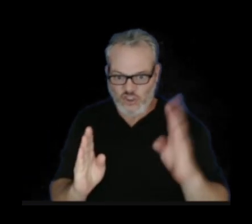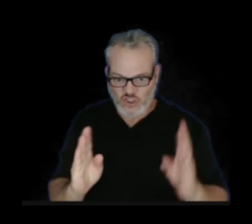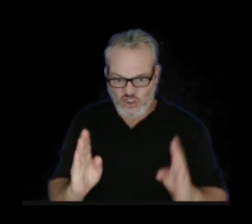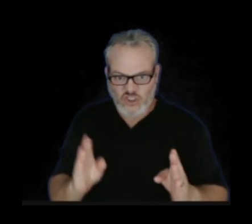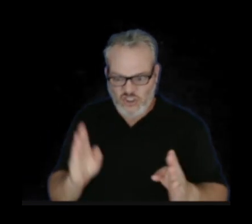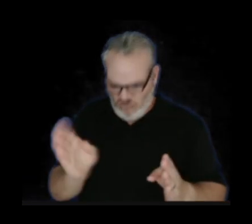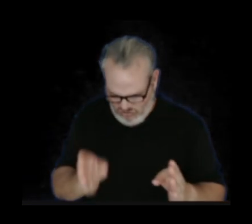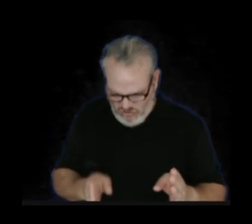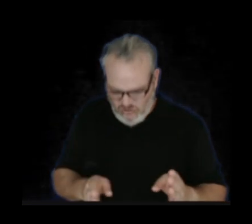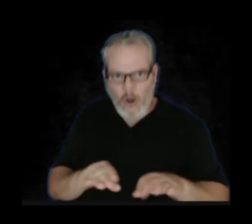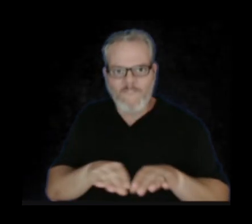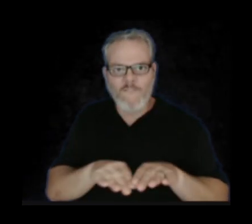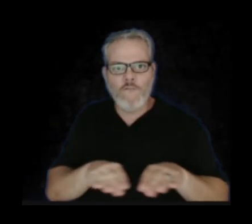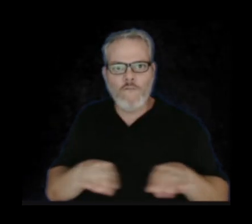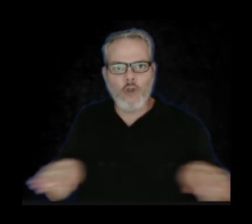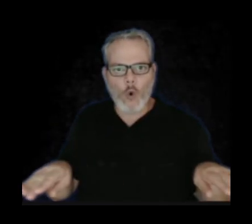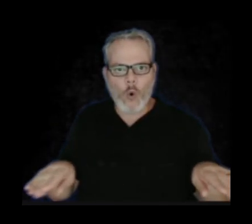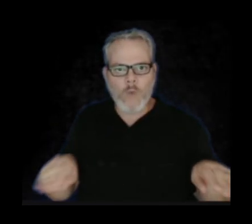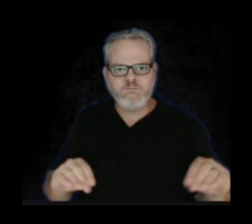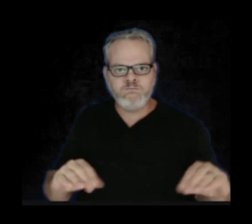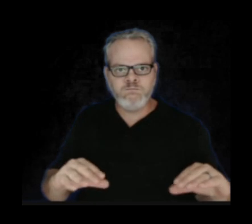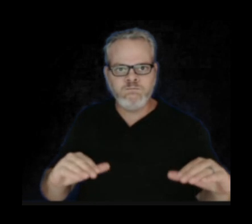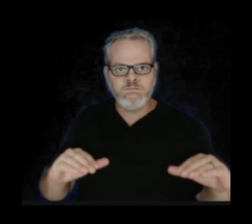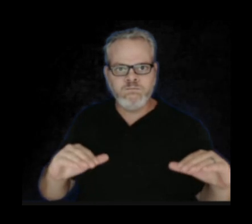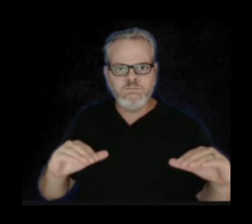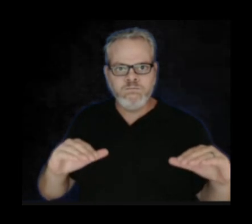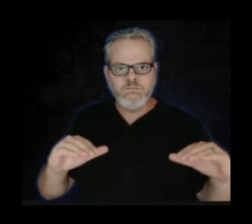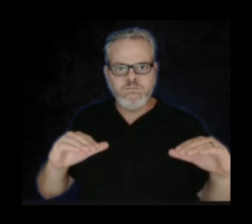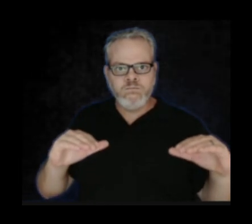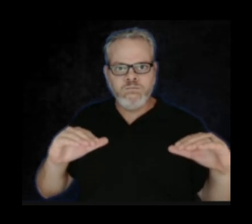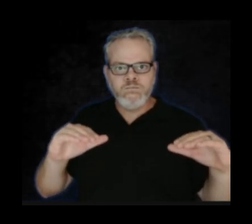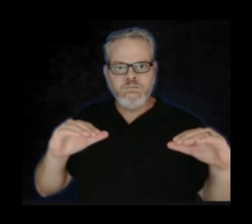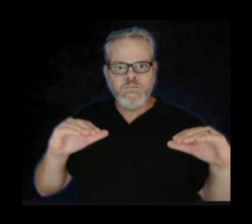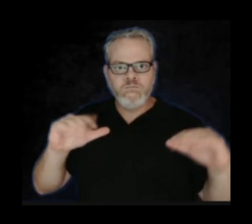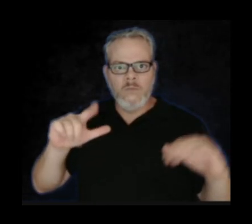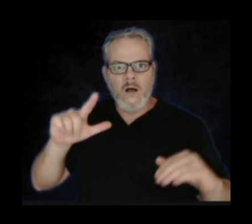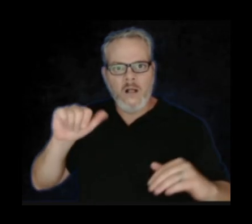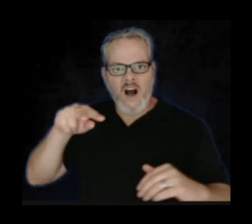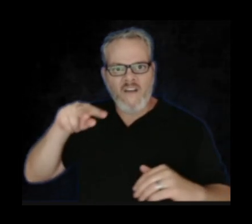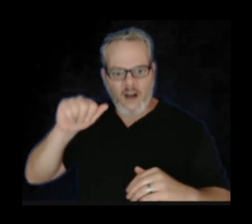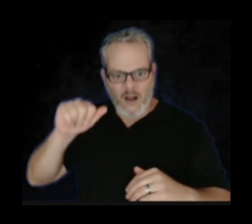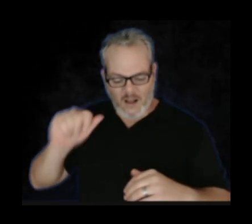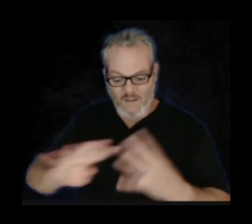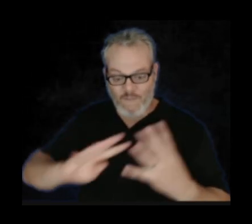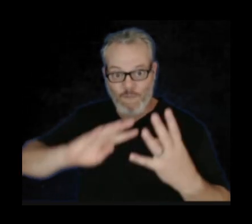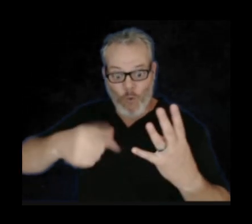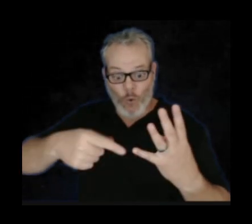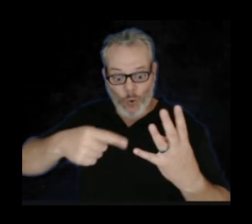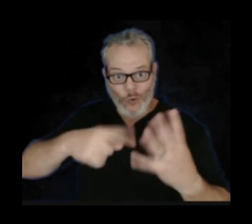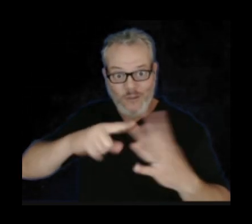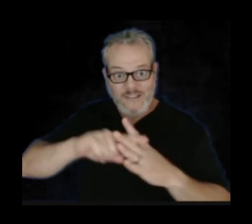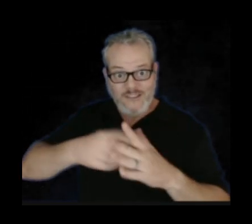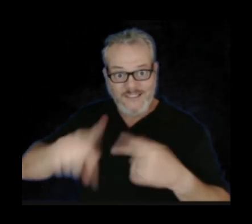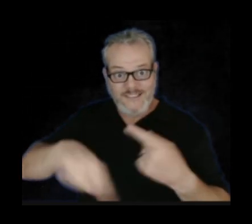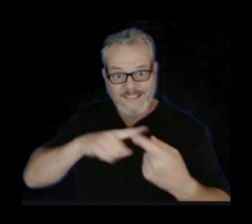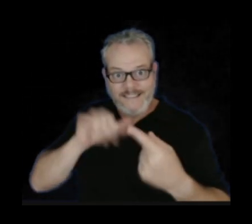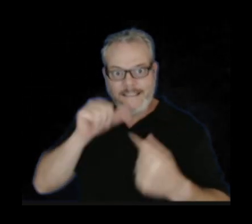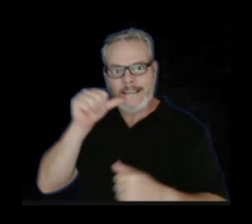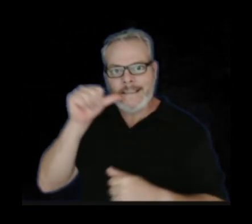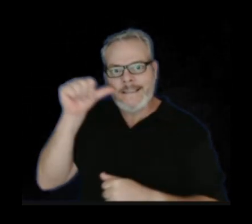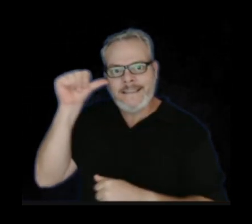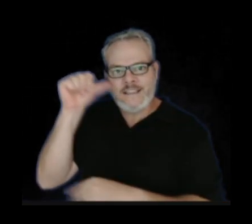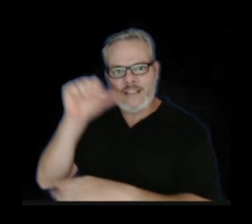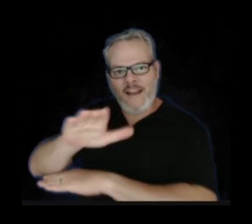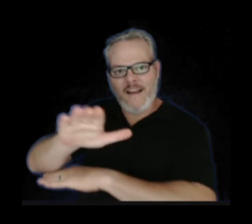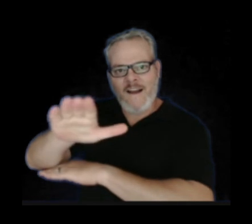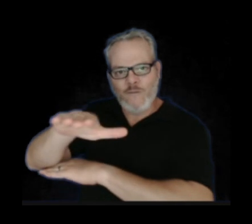and start to fill that crater with lava. And really, that fourth phase began yesterday afternoon, with a